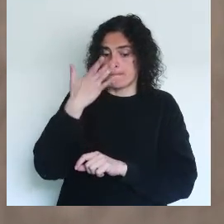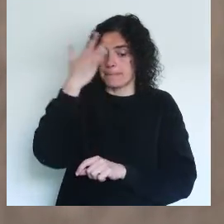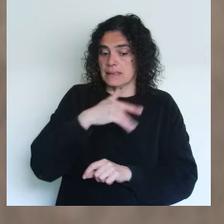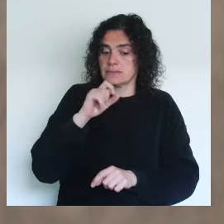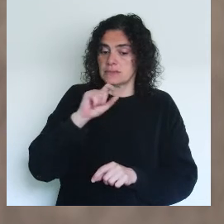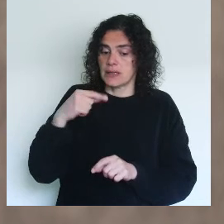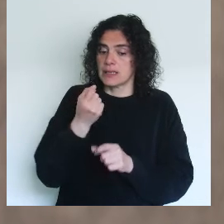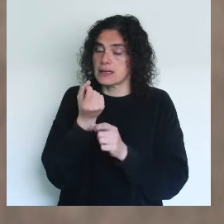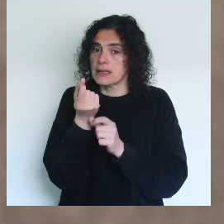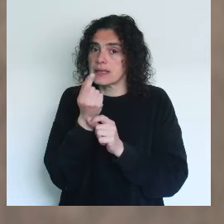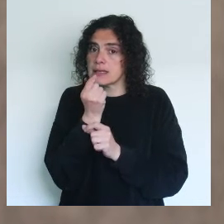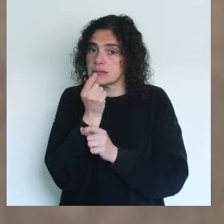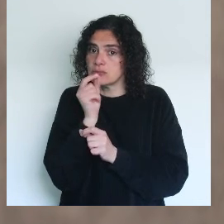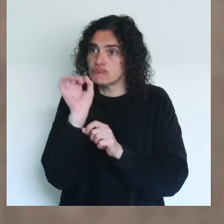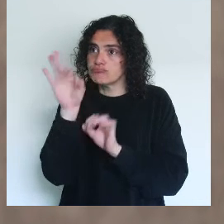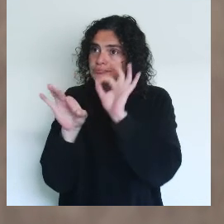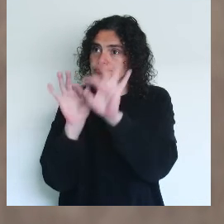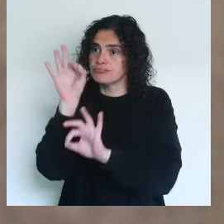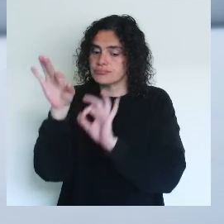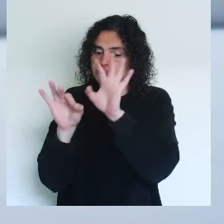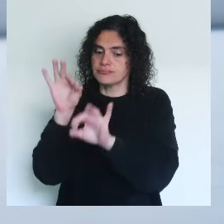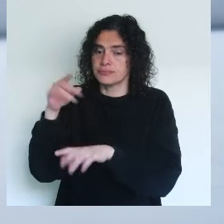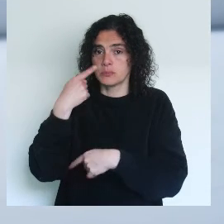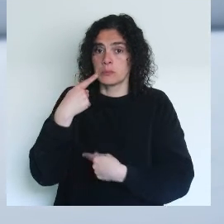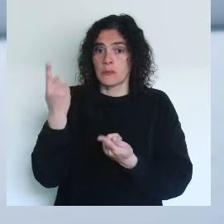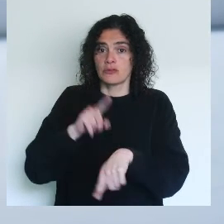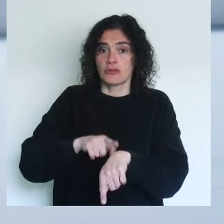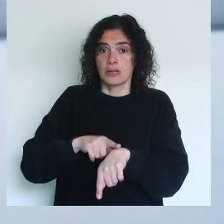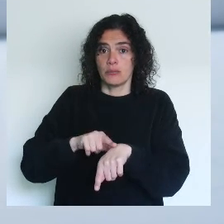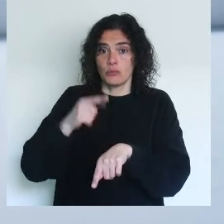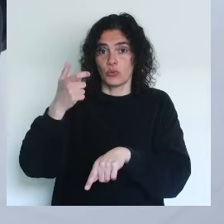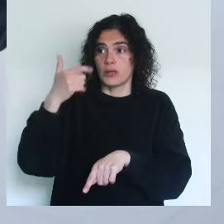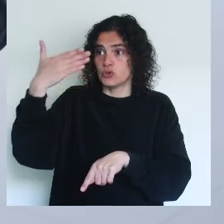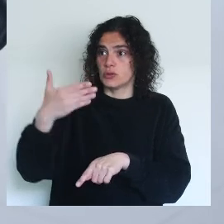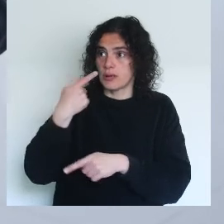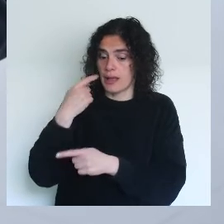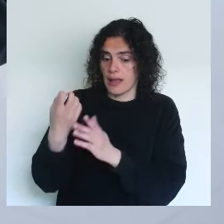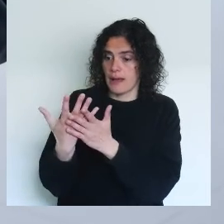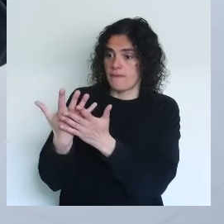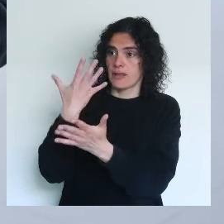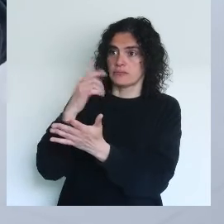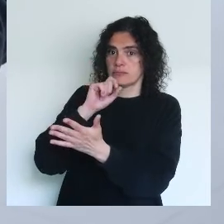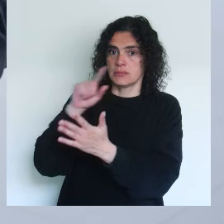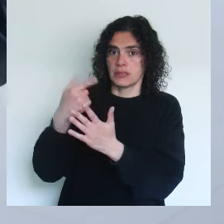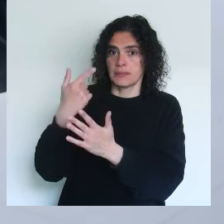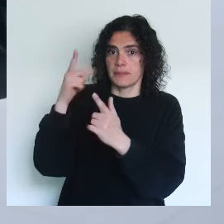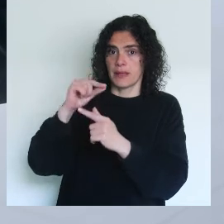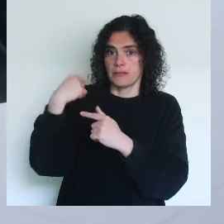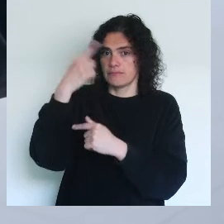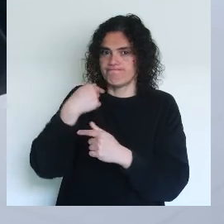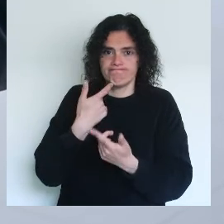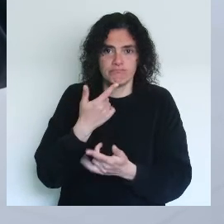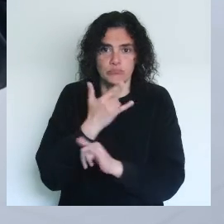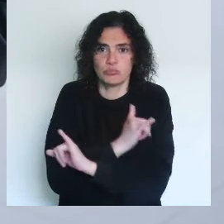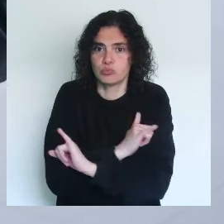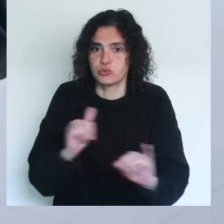handle, he has covered, again, drop by drop, suggesting the passage of time, the mirror, making the reflection and the